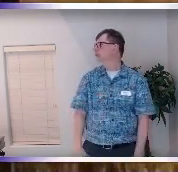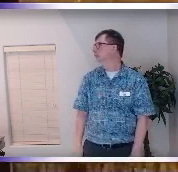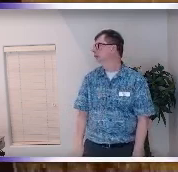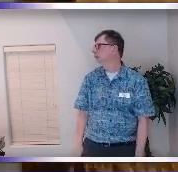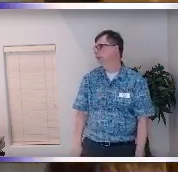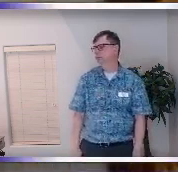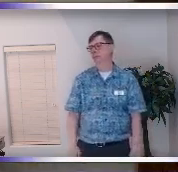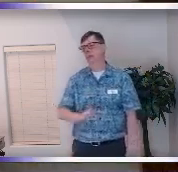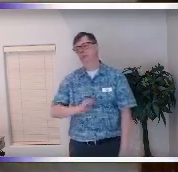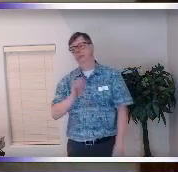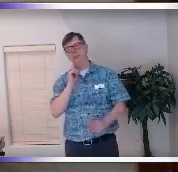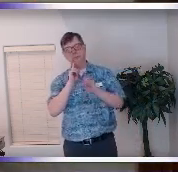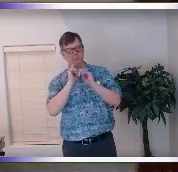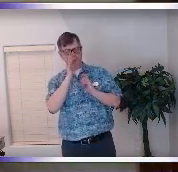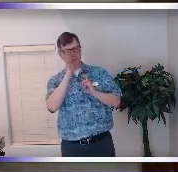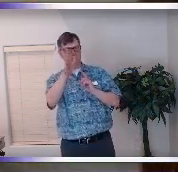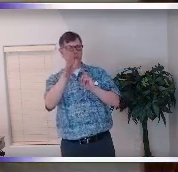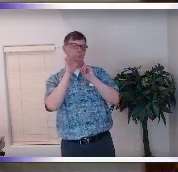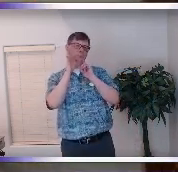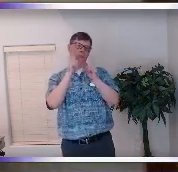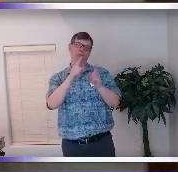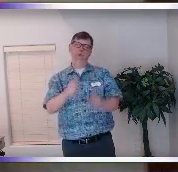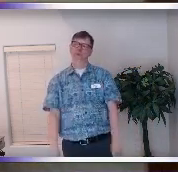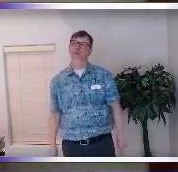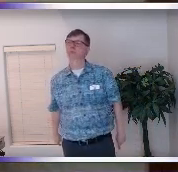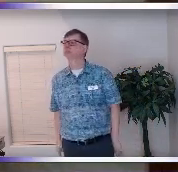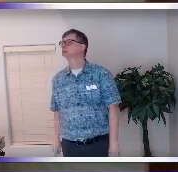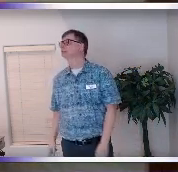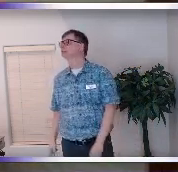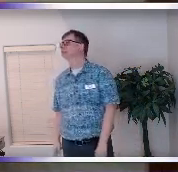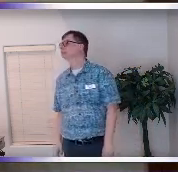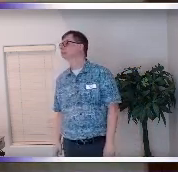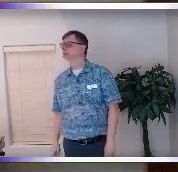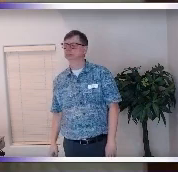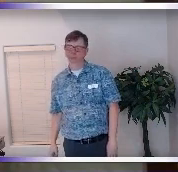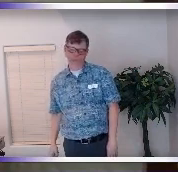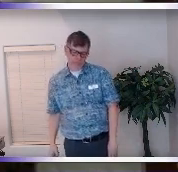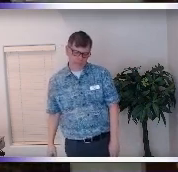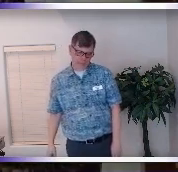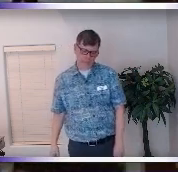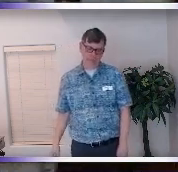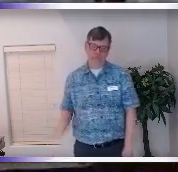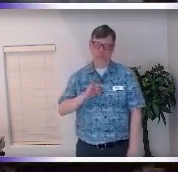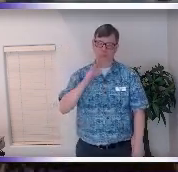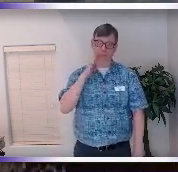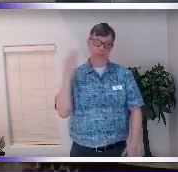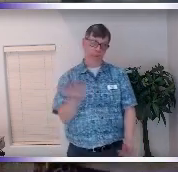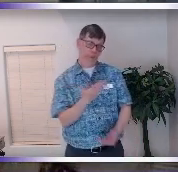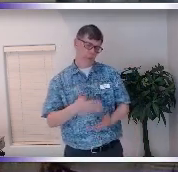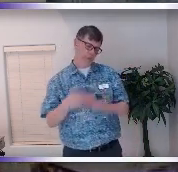says um my I don't know Bill came in and we're trying to get pizza and the baby you know how hectic the mundane life can be with